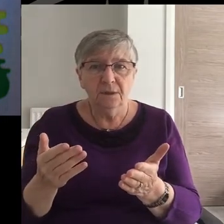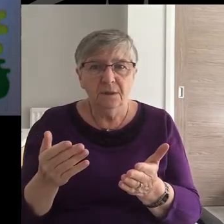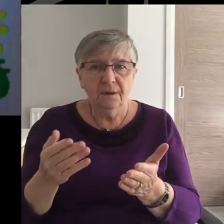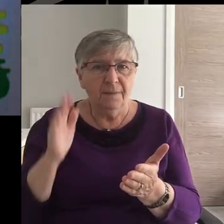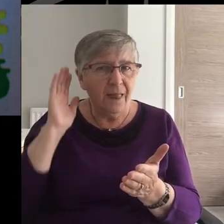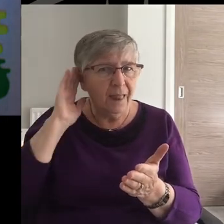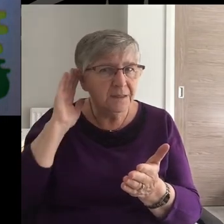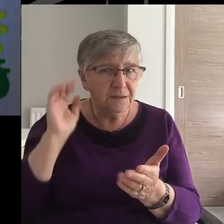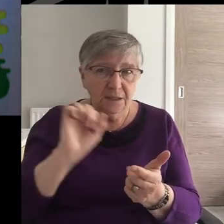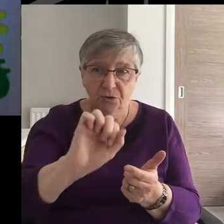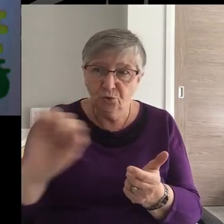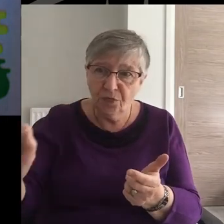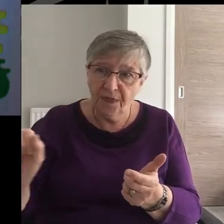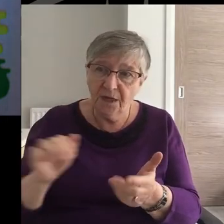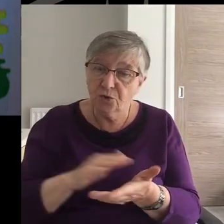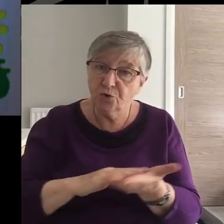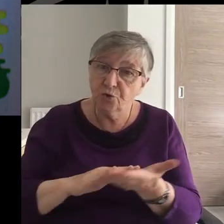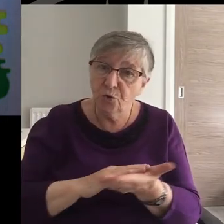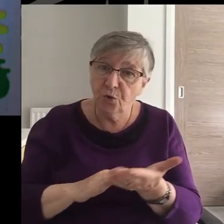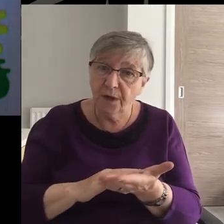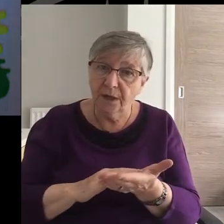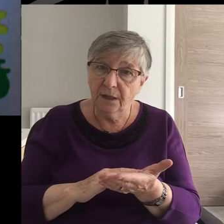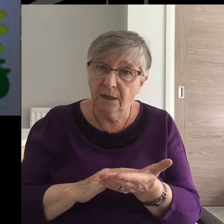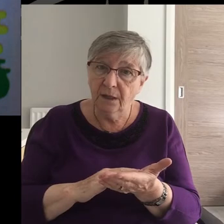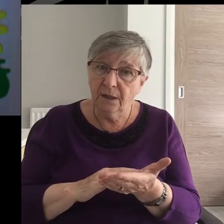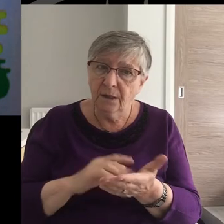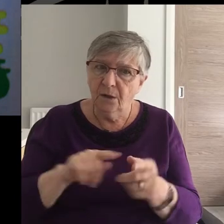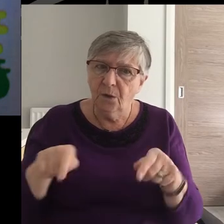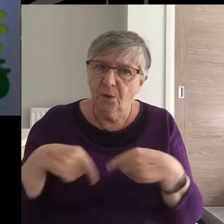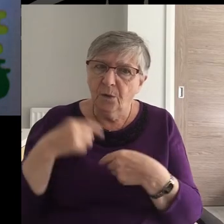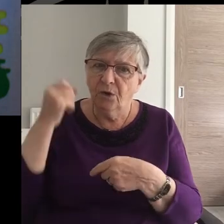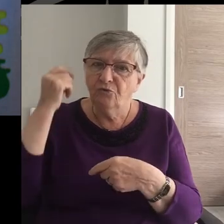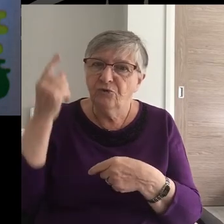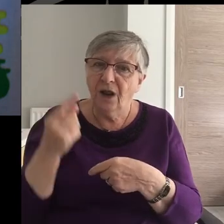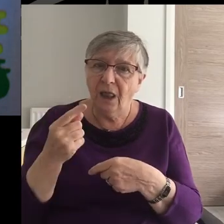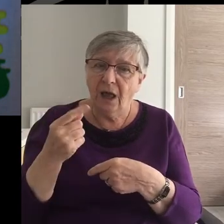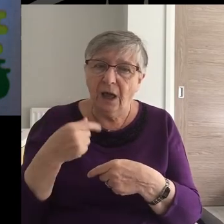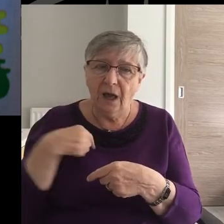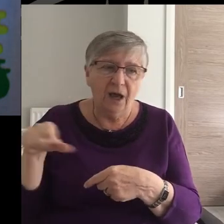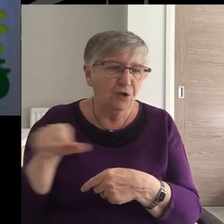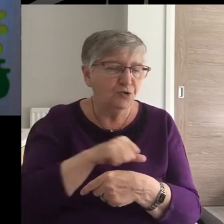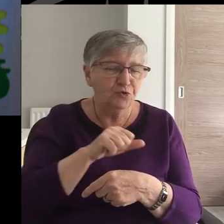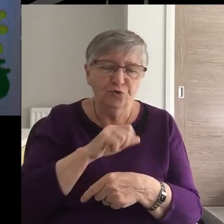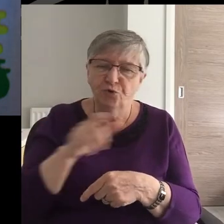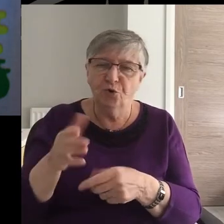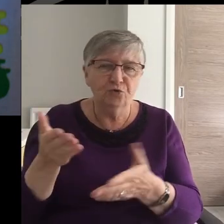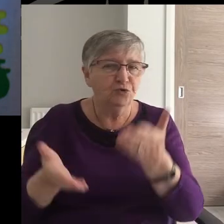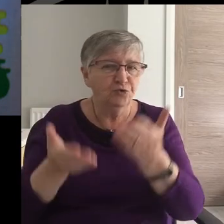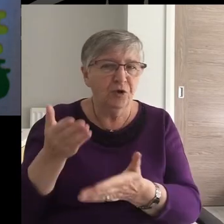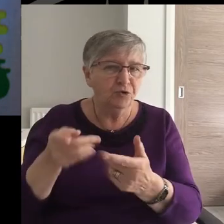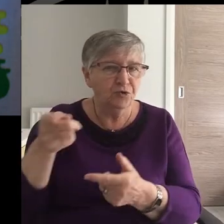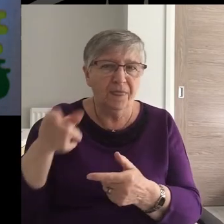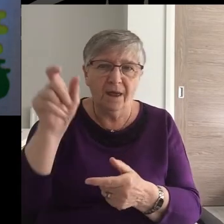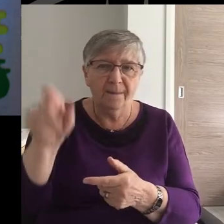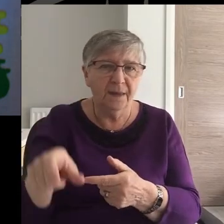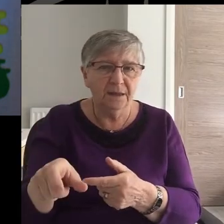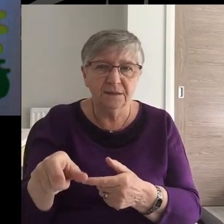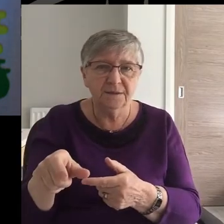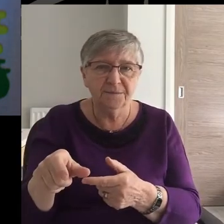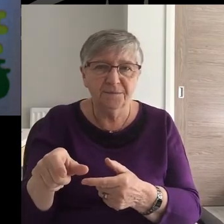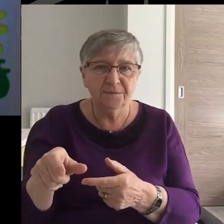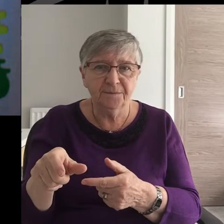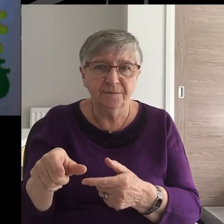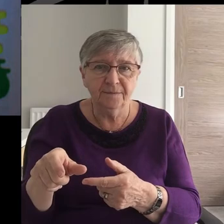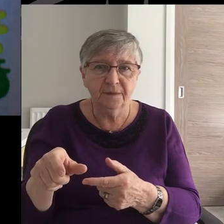But listening to their story, you realise how much you shouldn't judge a book by its